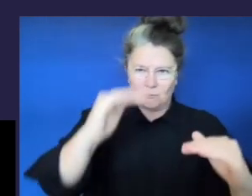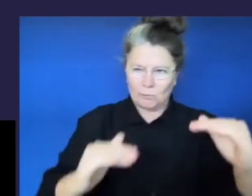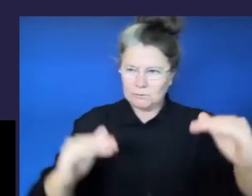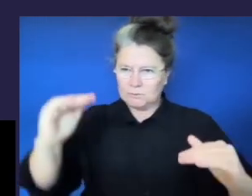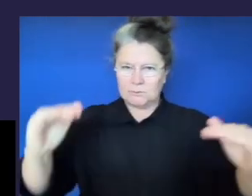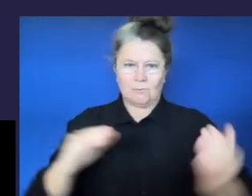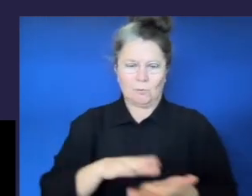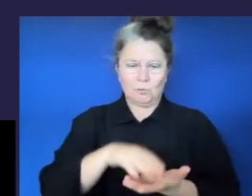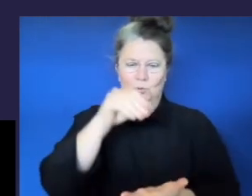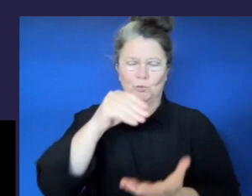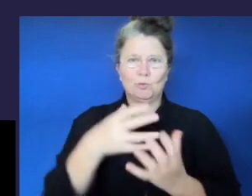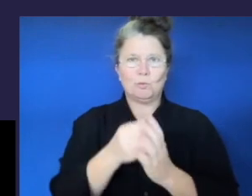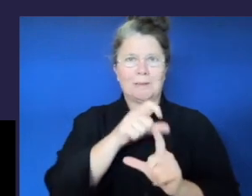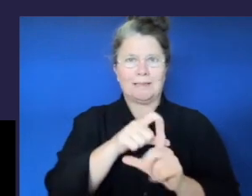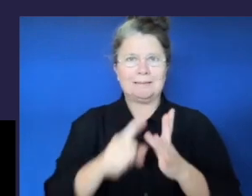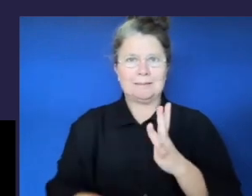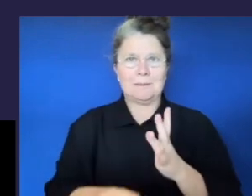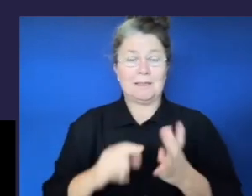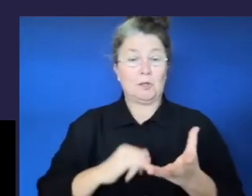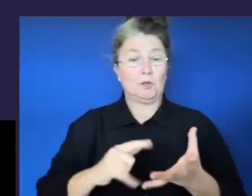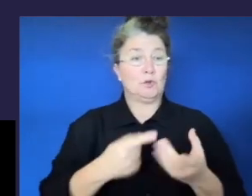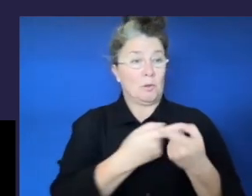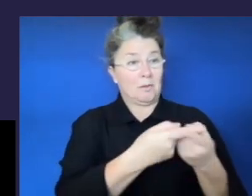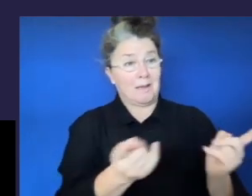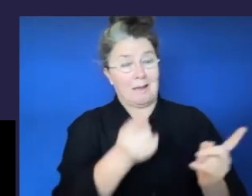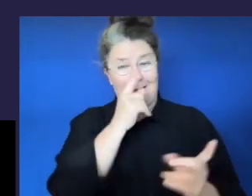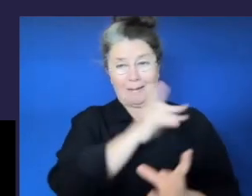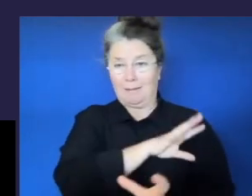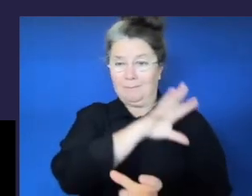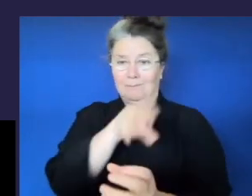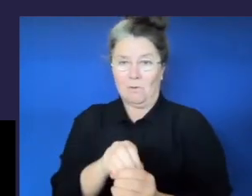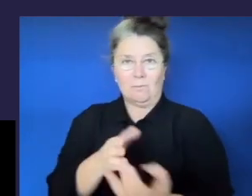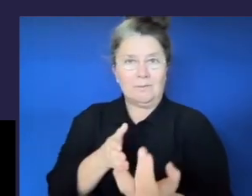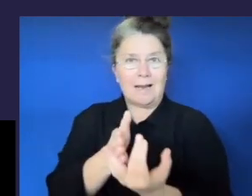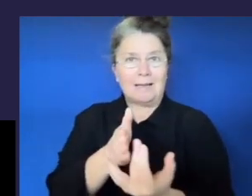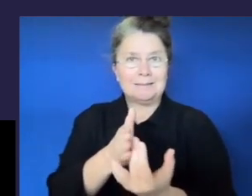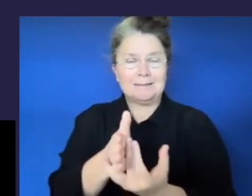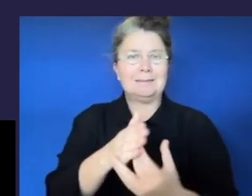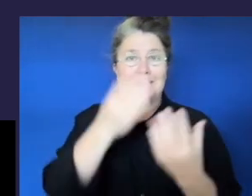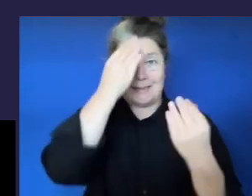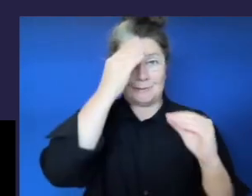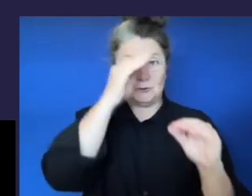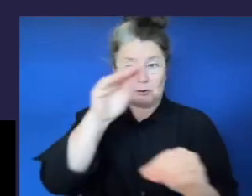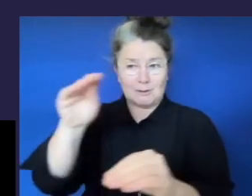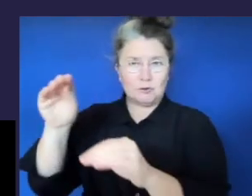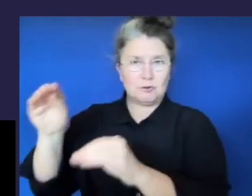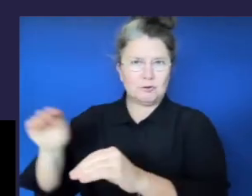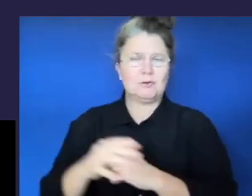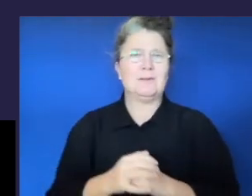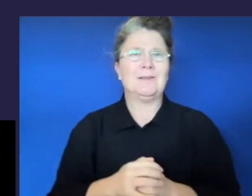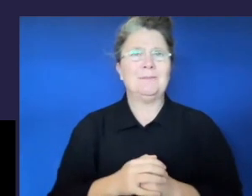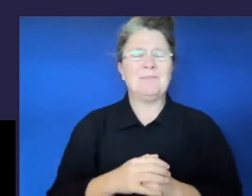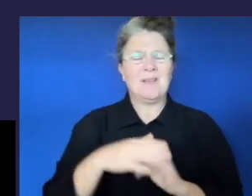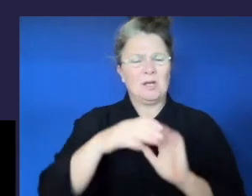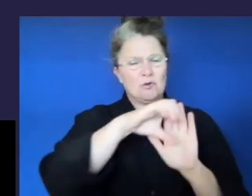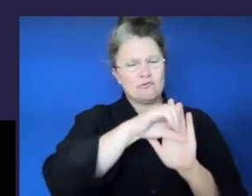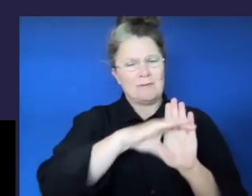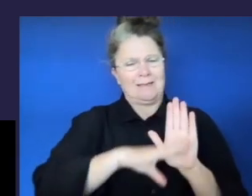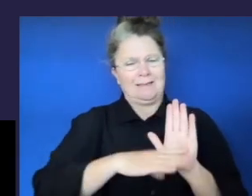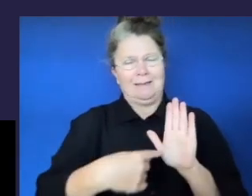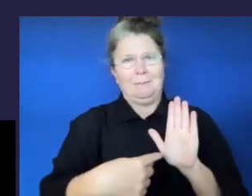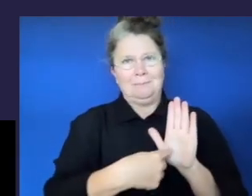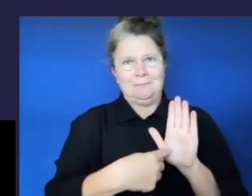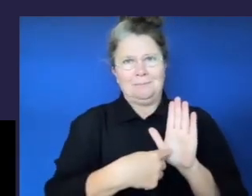participate in education. In relation to curriculum, quality differentiated teaching practice is understood as the provision of